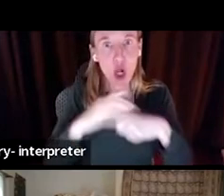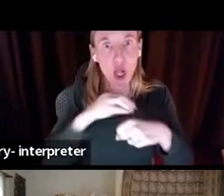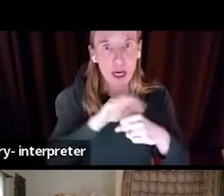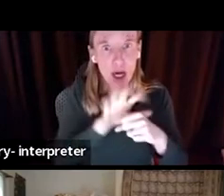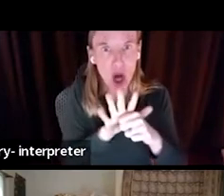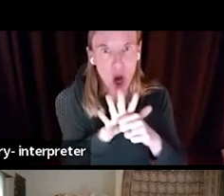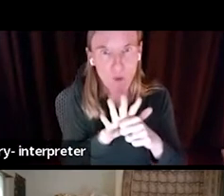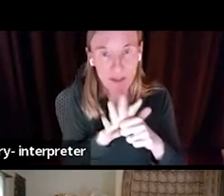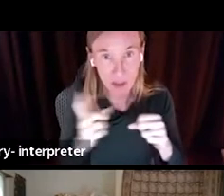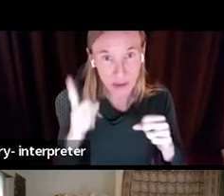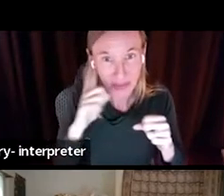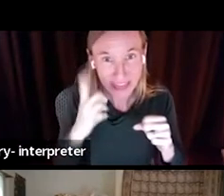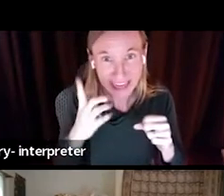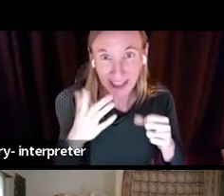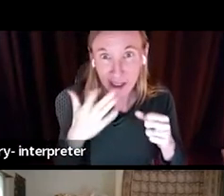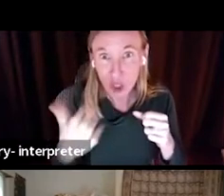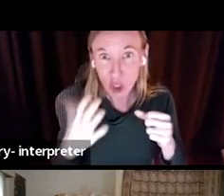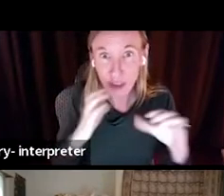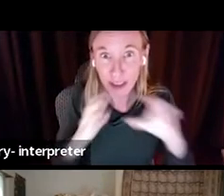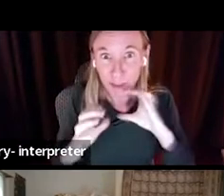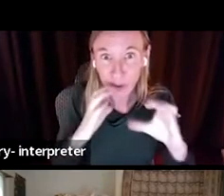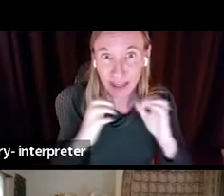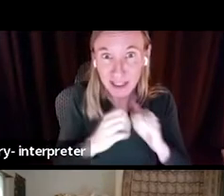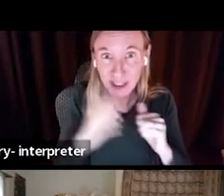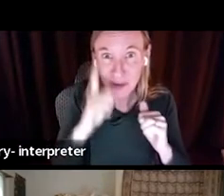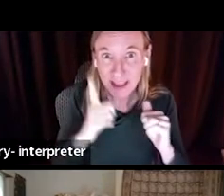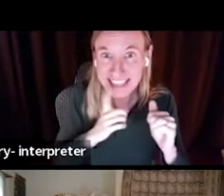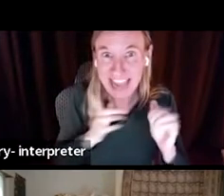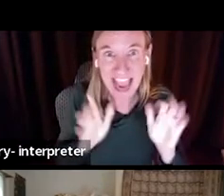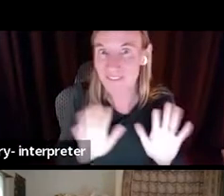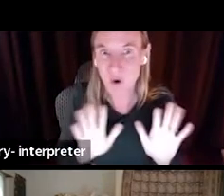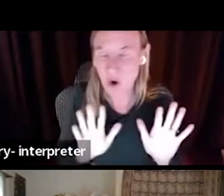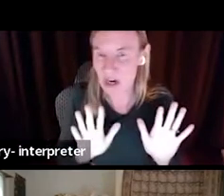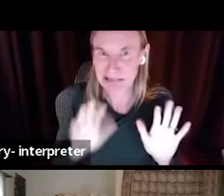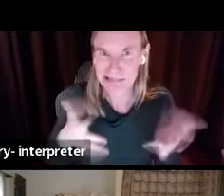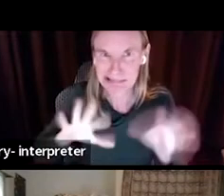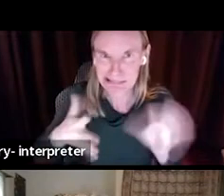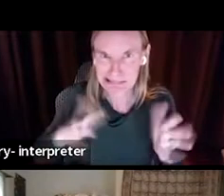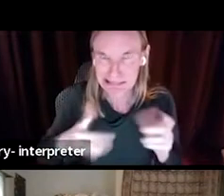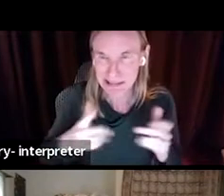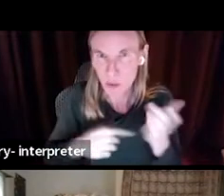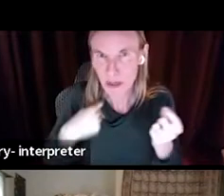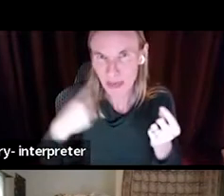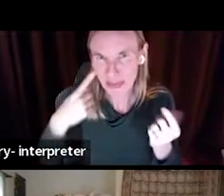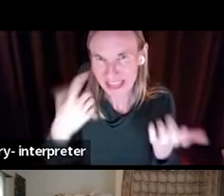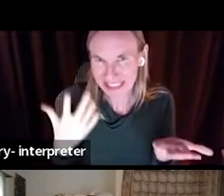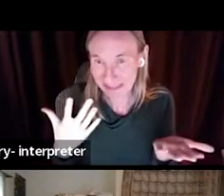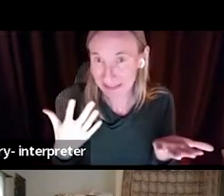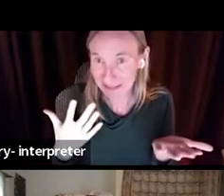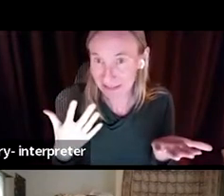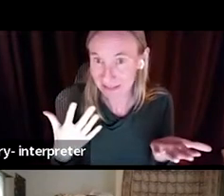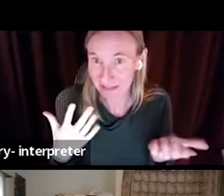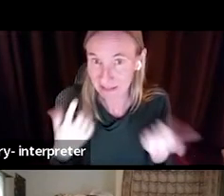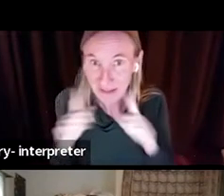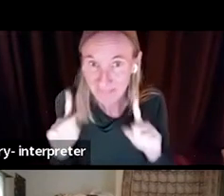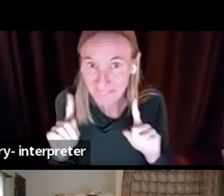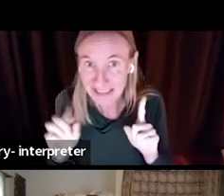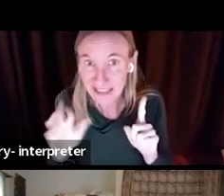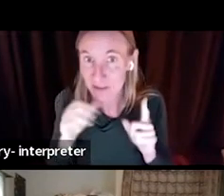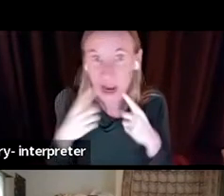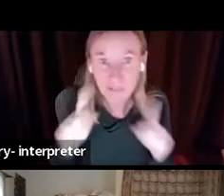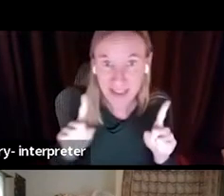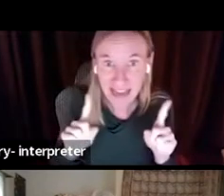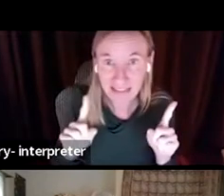of the pandemic where communication was taking place quickly and urgently? Um, what,